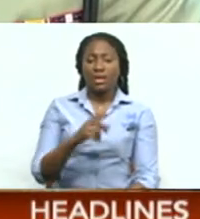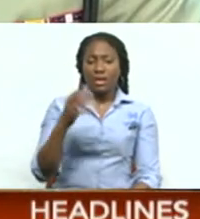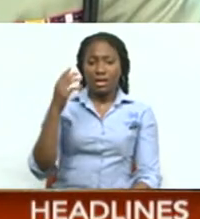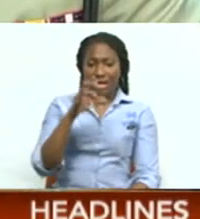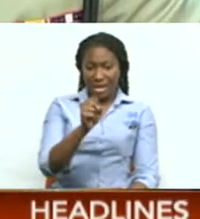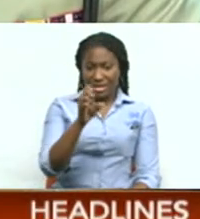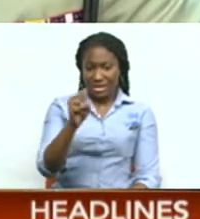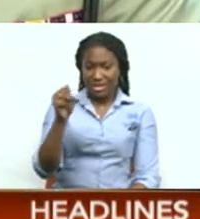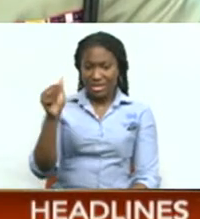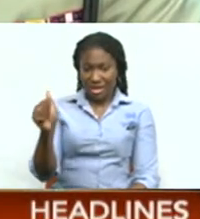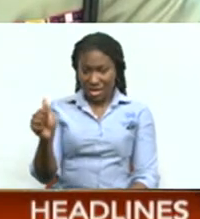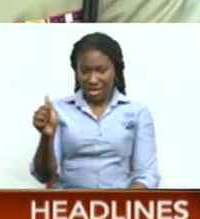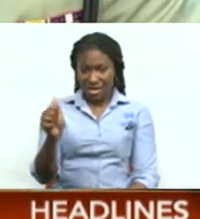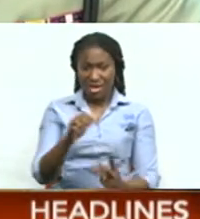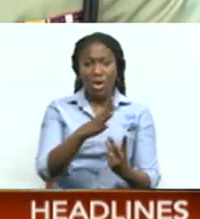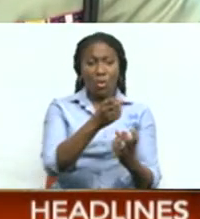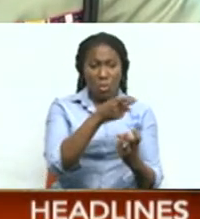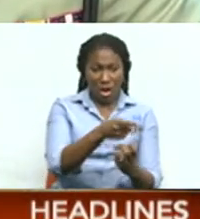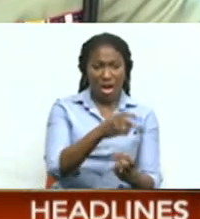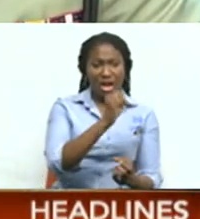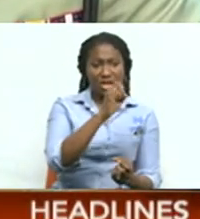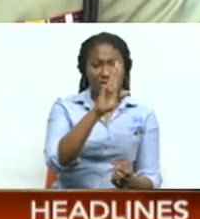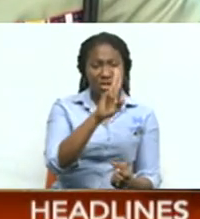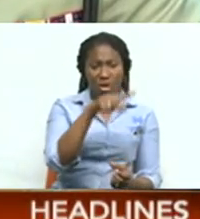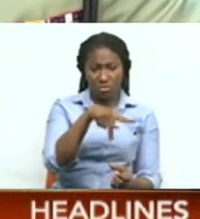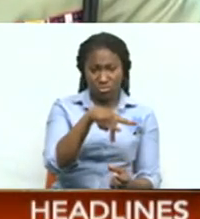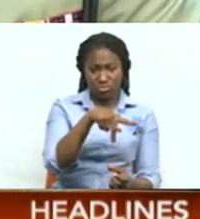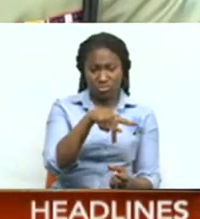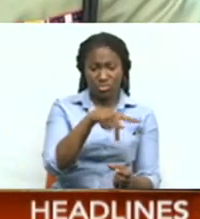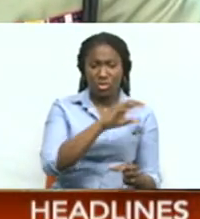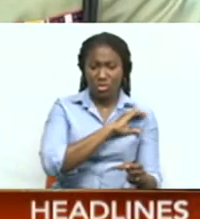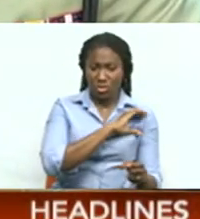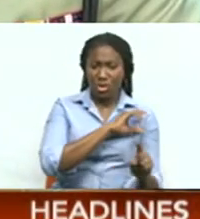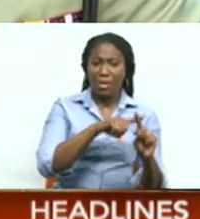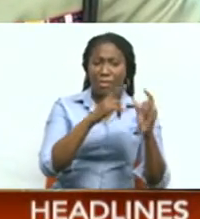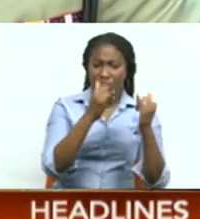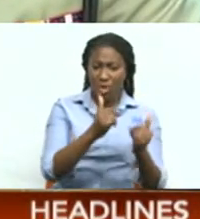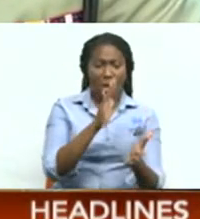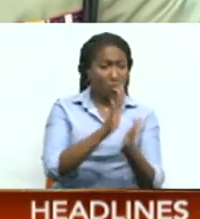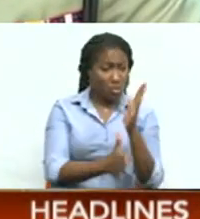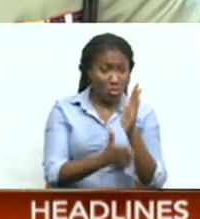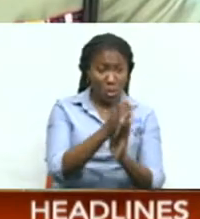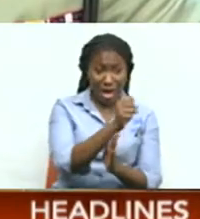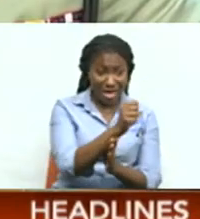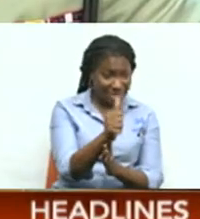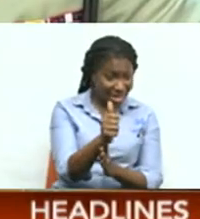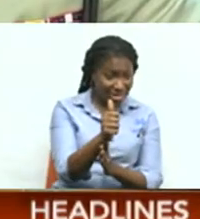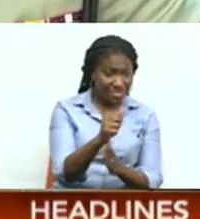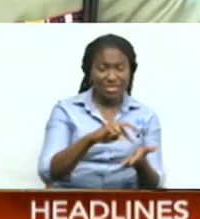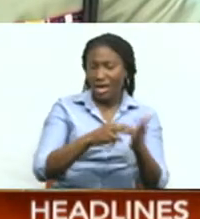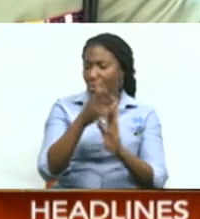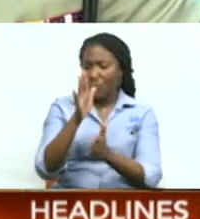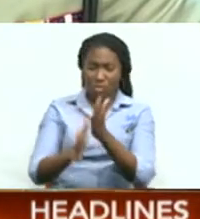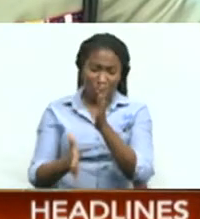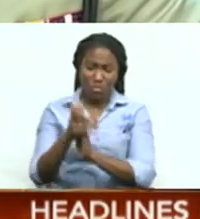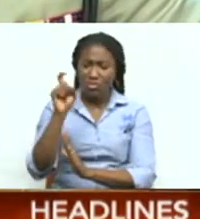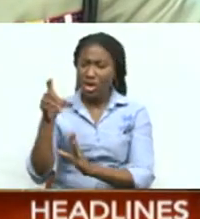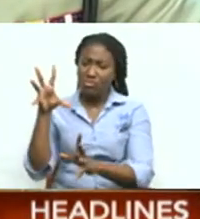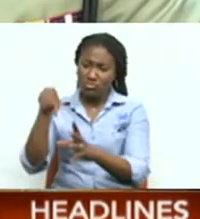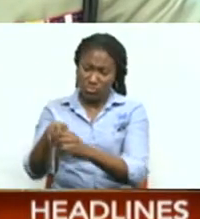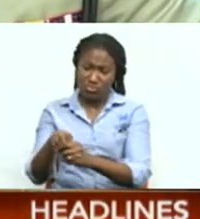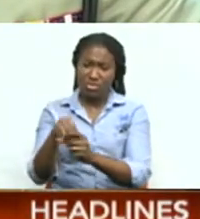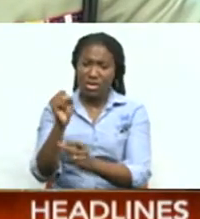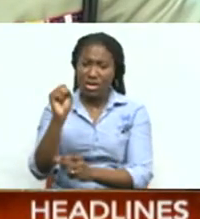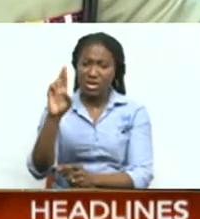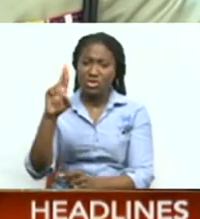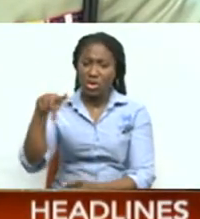SSA. He no longer being a member of the SSA. There's no longer any